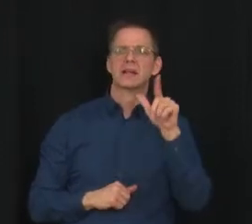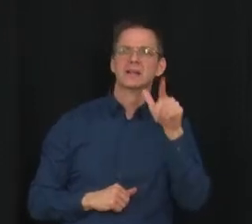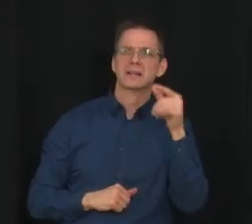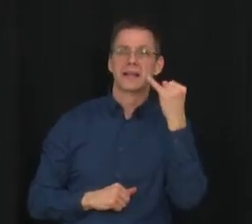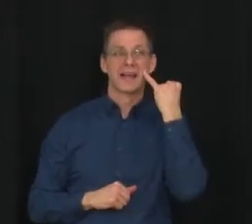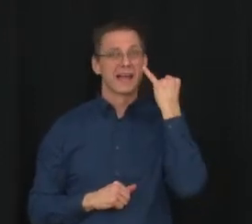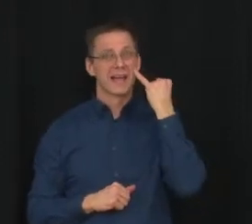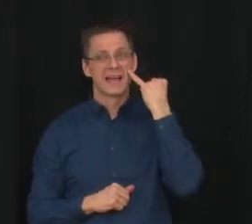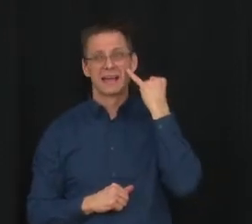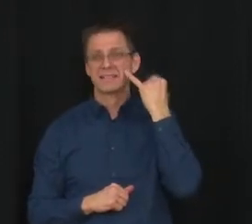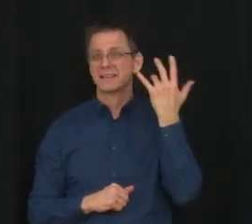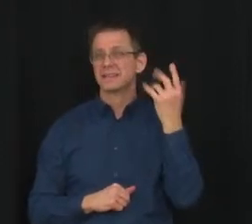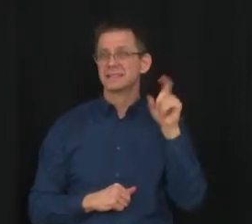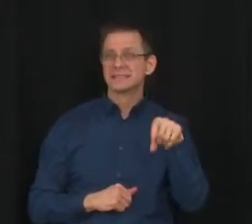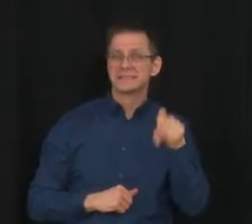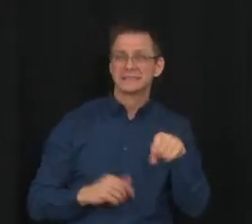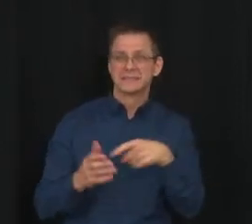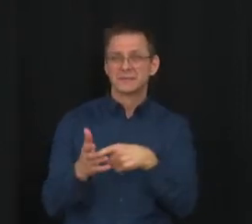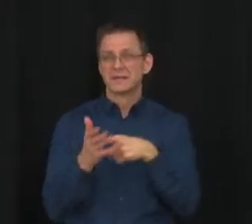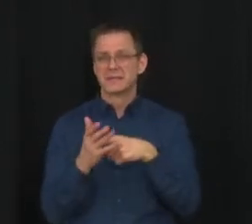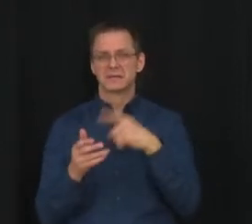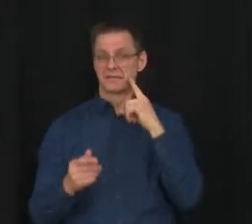at this point in time, that's not being considered.